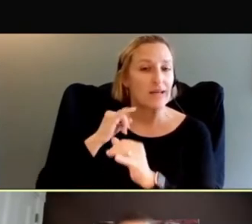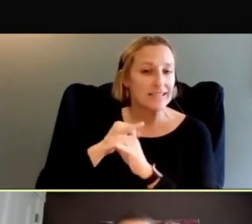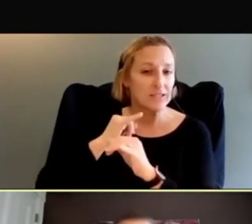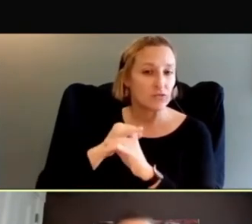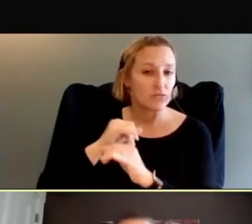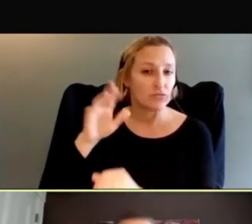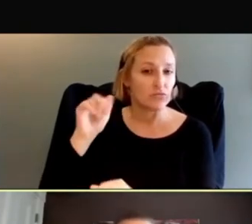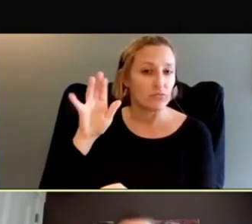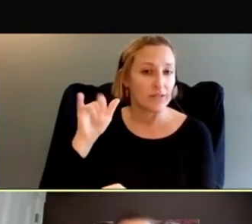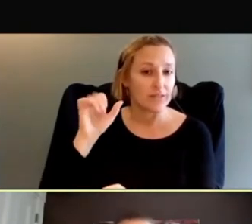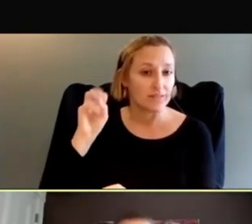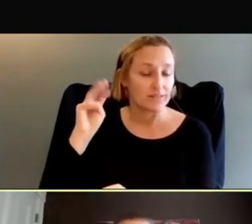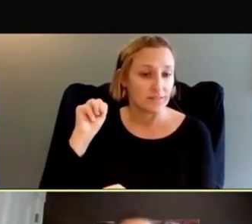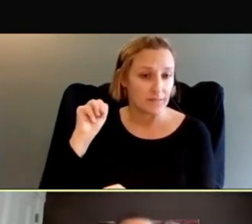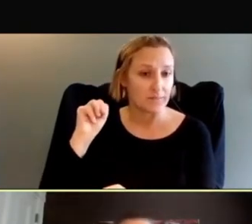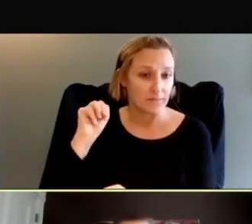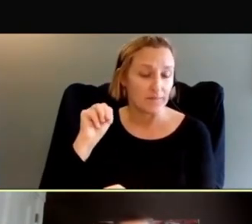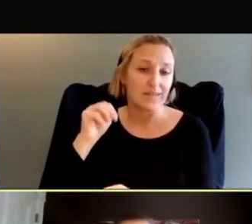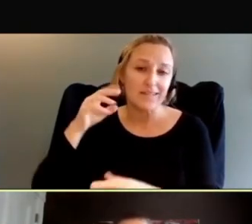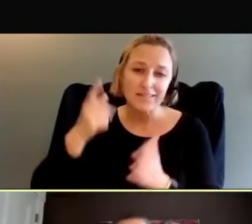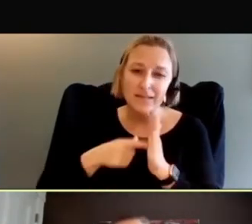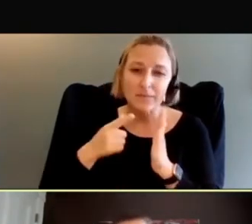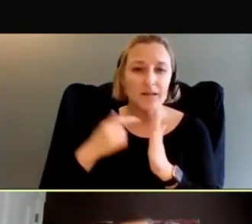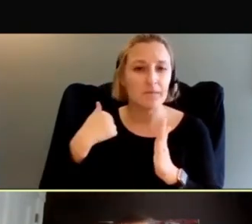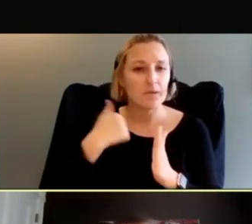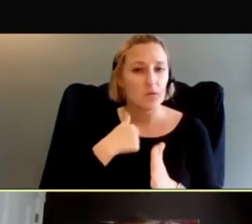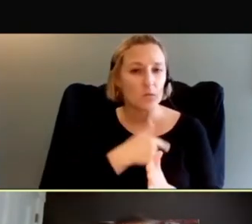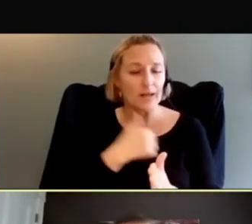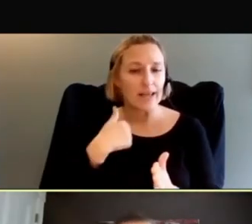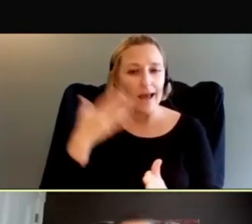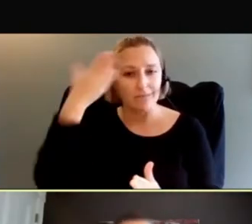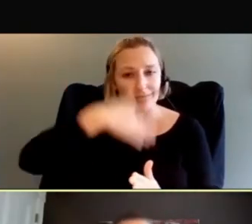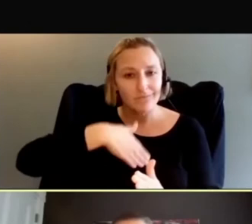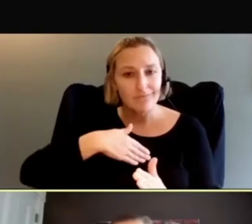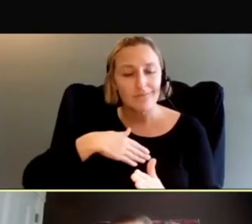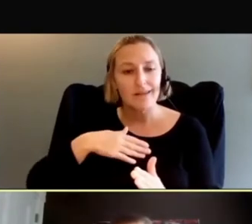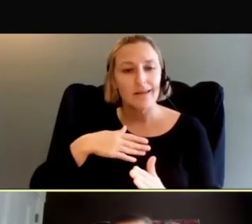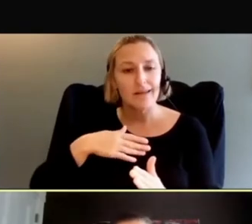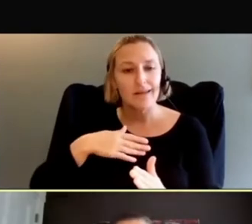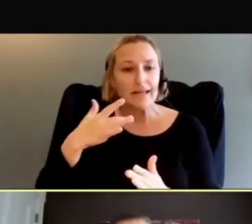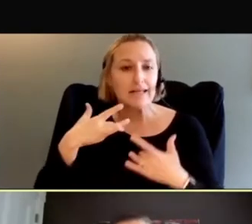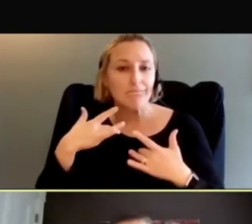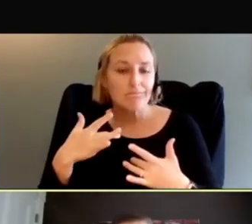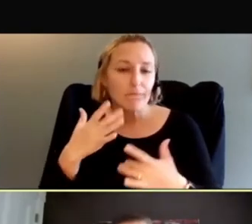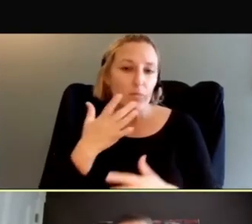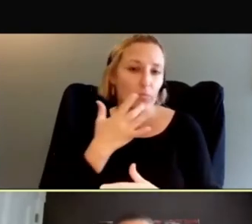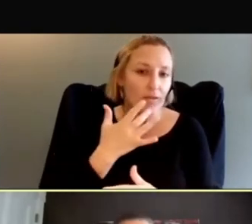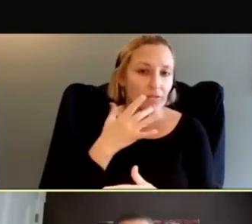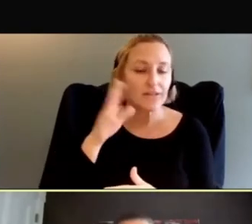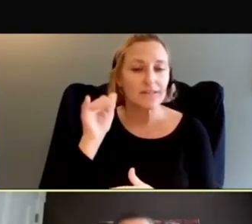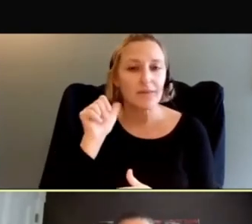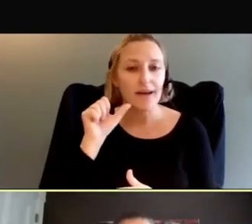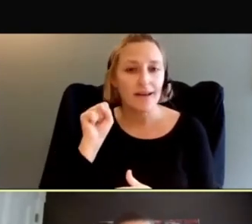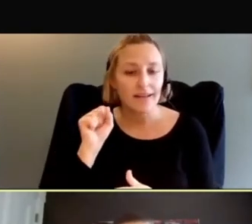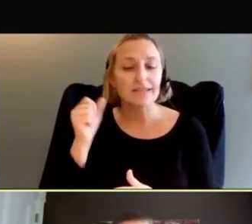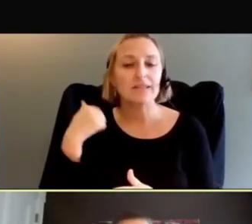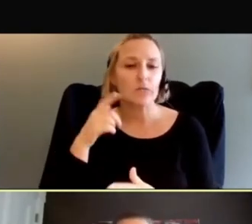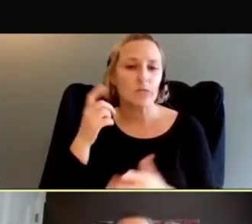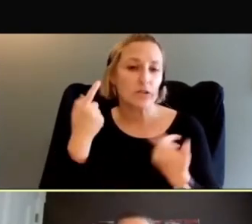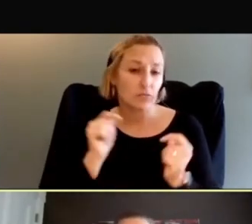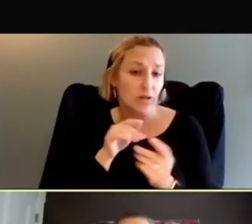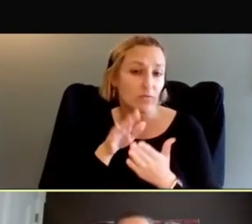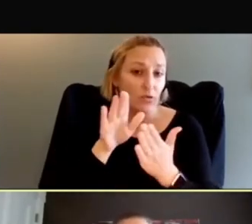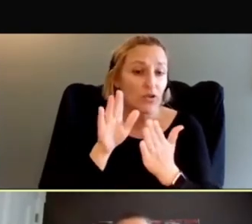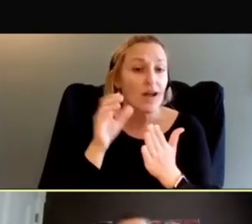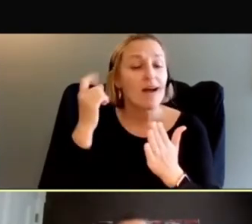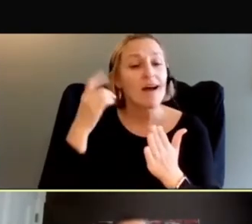some of our own implicit biases. And so as much as we can try to address those, there's trainings, there's resources out there to